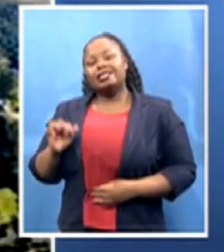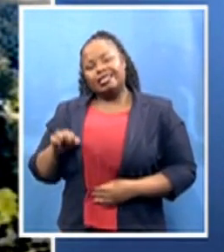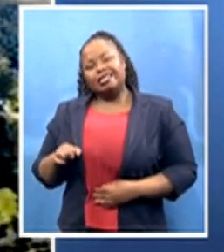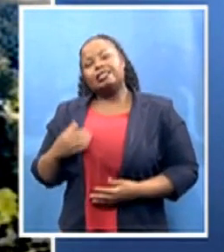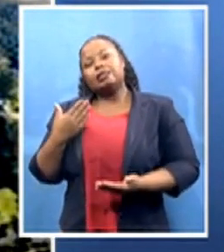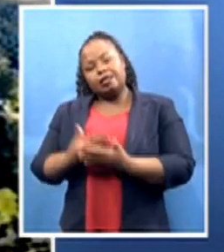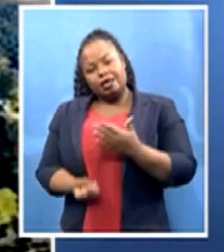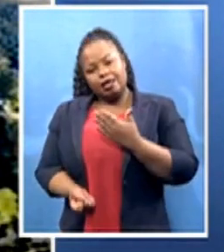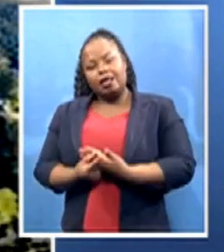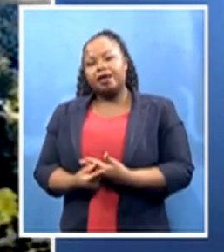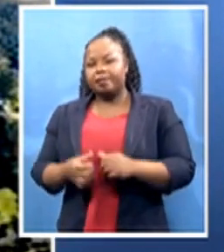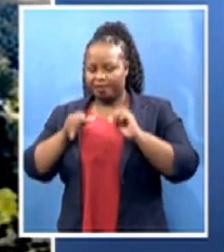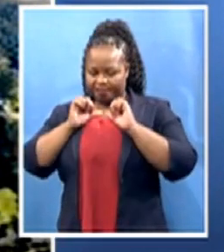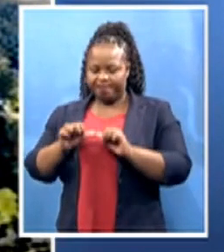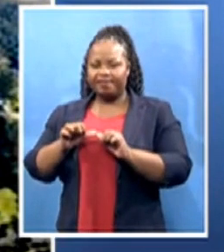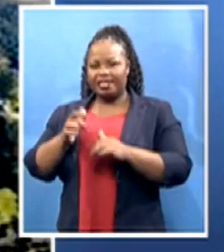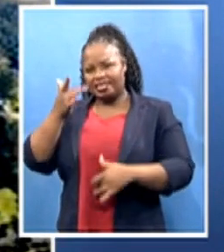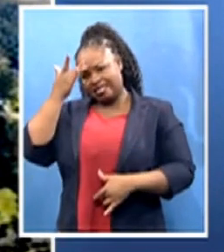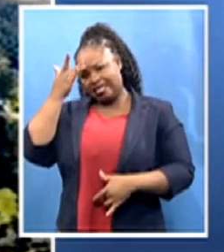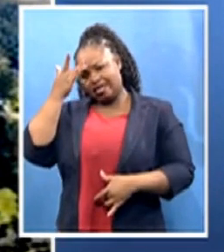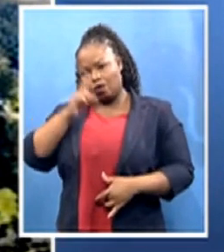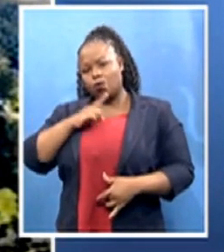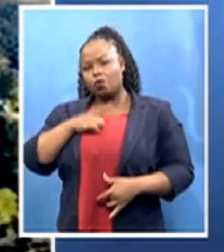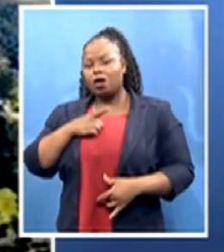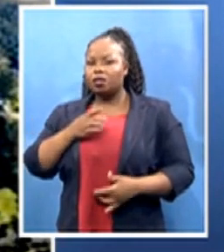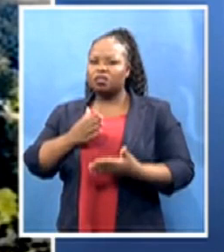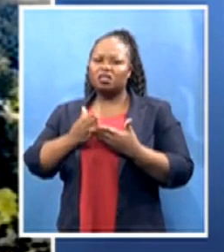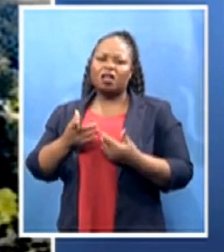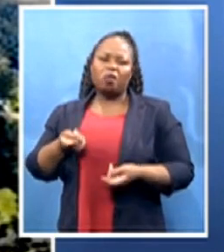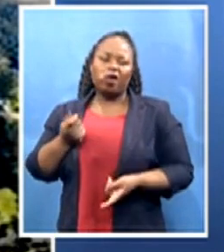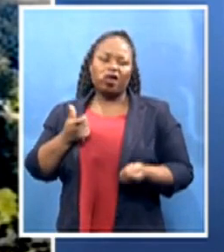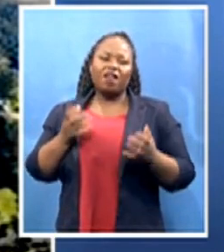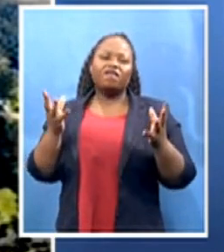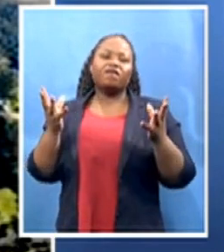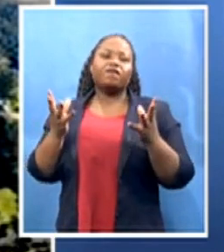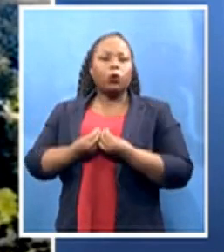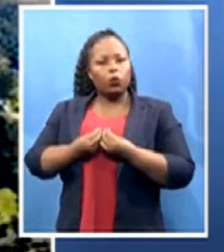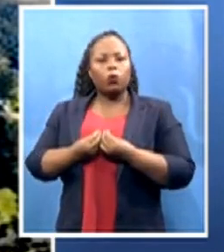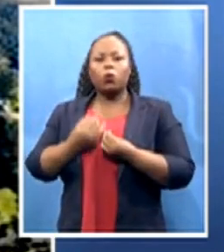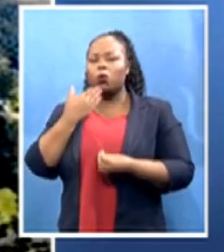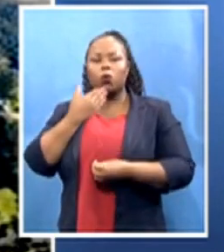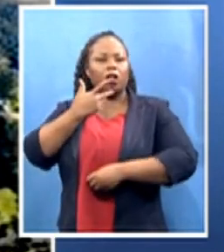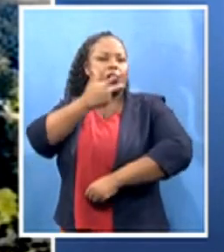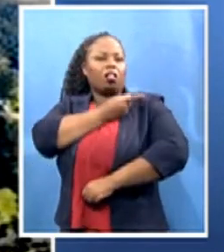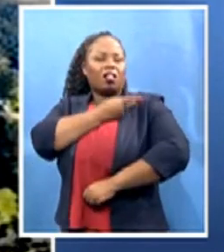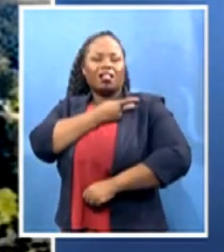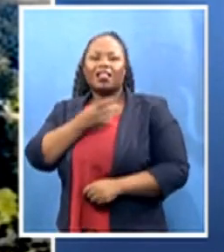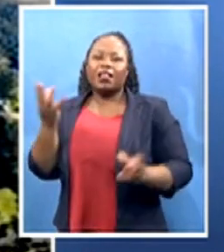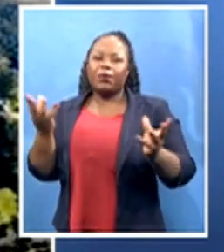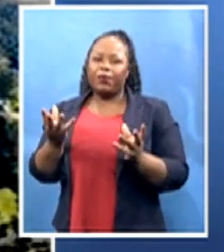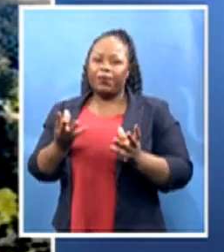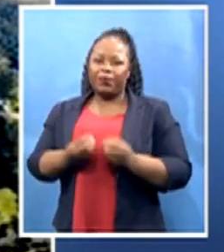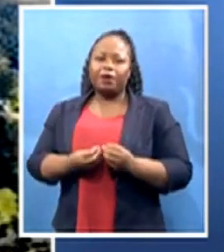have small numbers of people vaccinated. But in most cases, first of all, there will be much fewer of them getting disease.